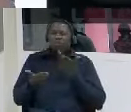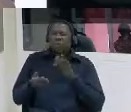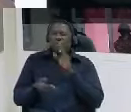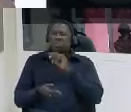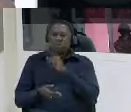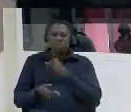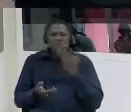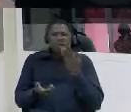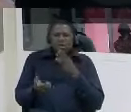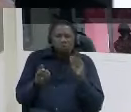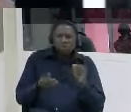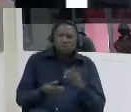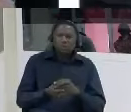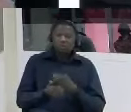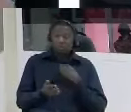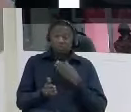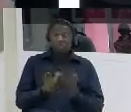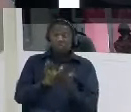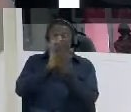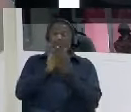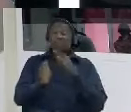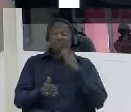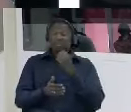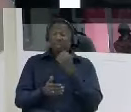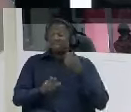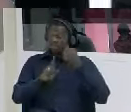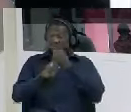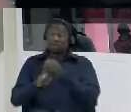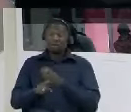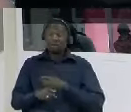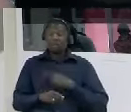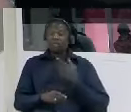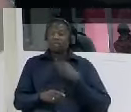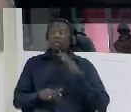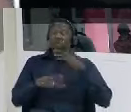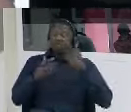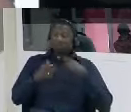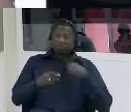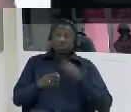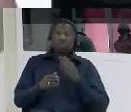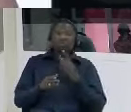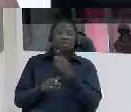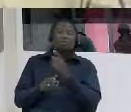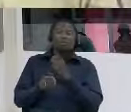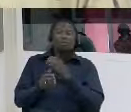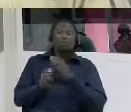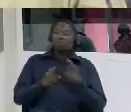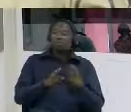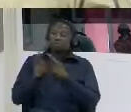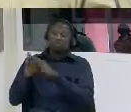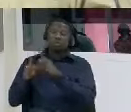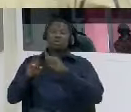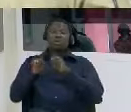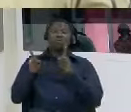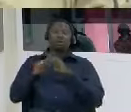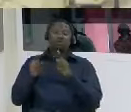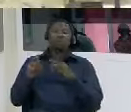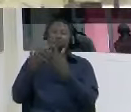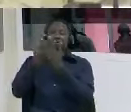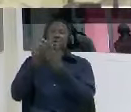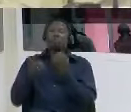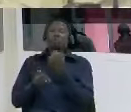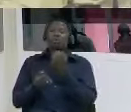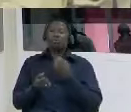of them were confronted very seriously as a result some of them were moved to different cells because we cannot be with them at the same